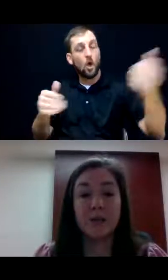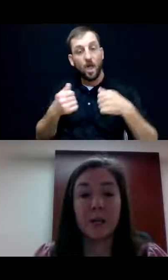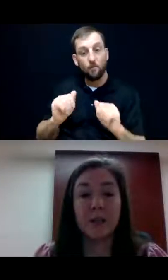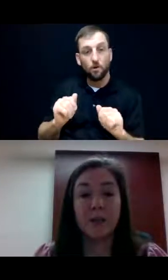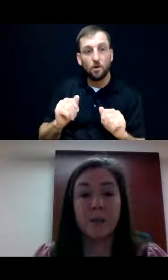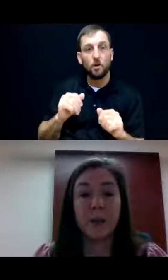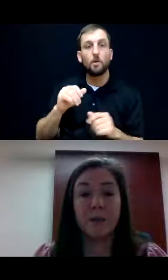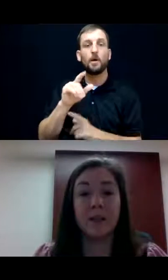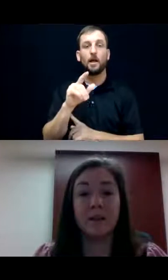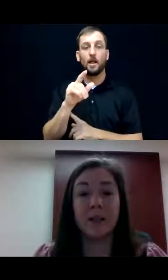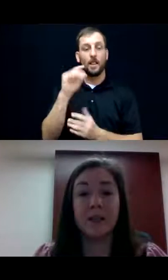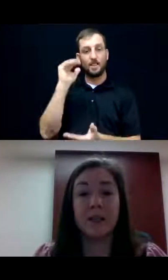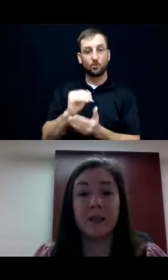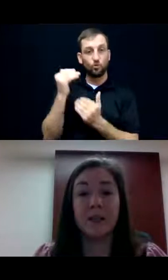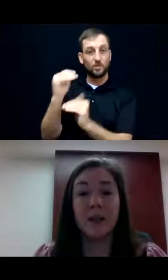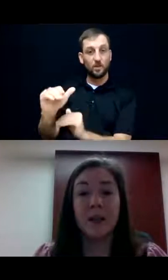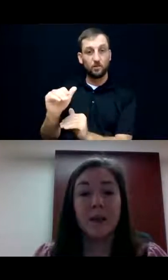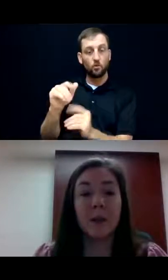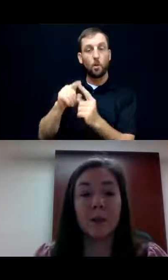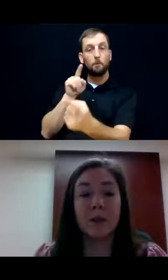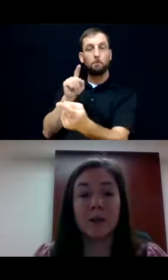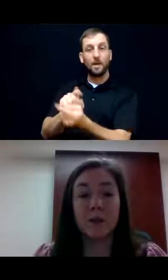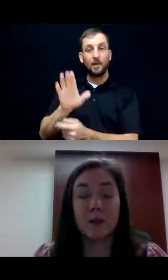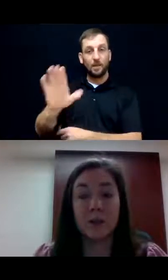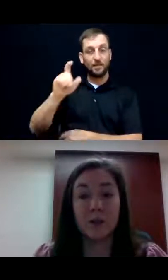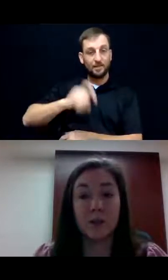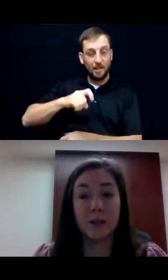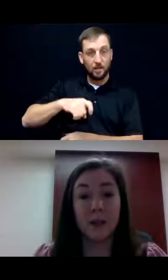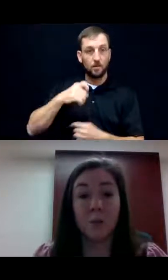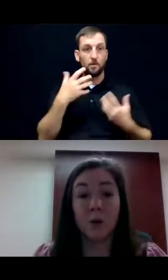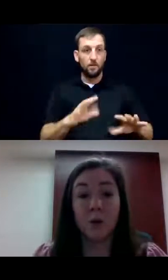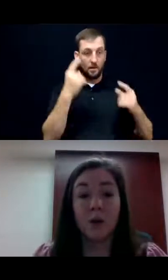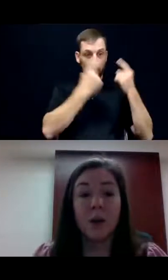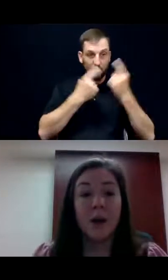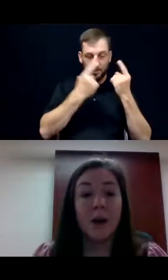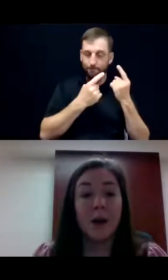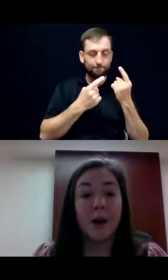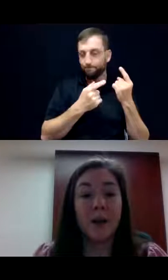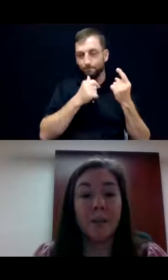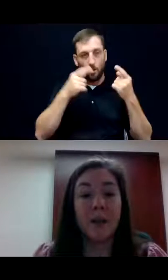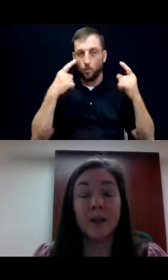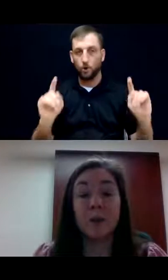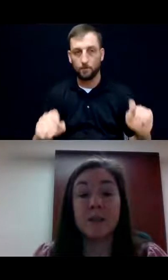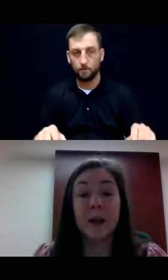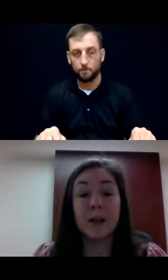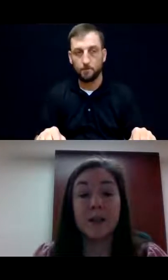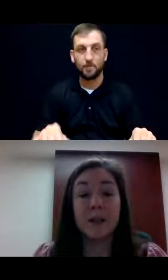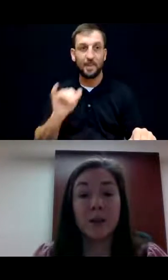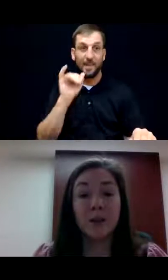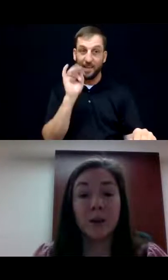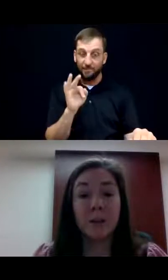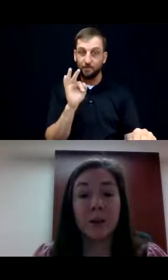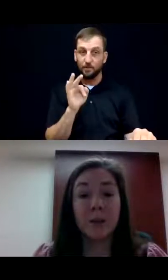restrictive means for meeting the defendant's needs that were considered did, just did not work. Um, if it was not